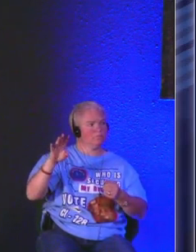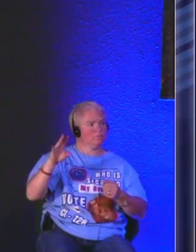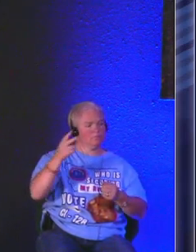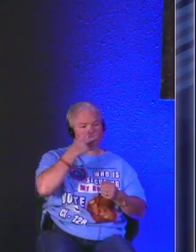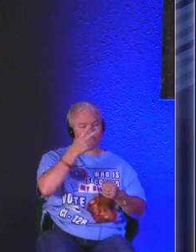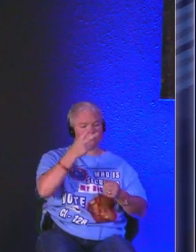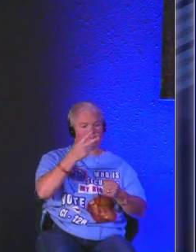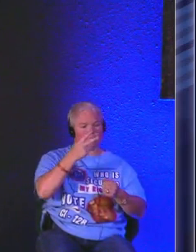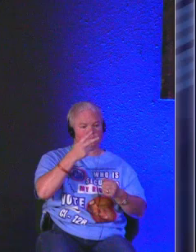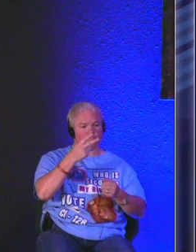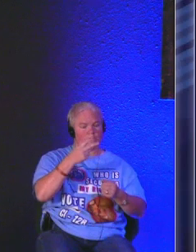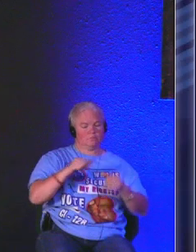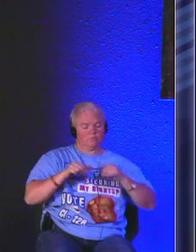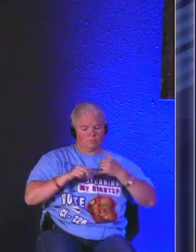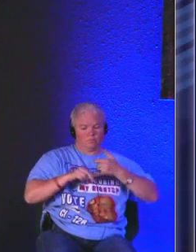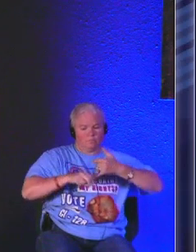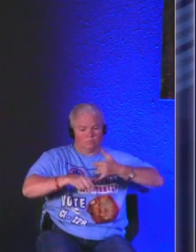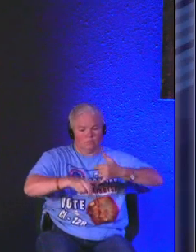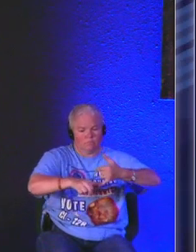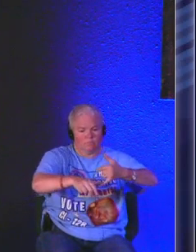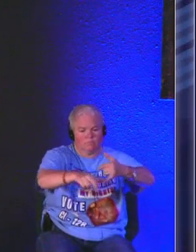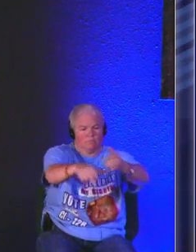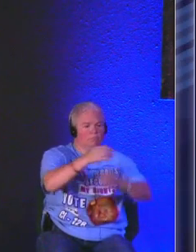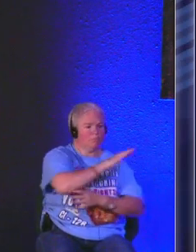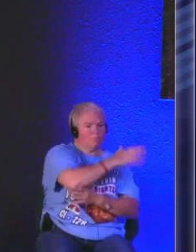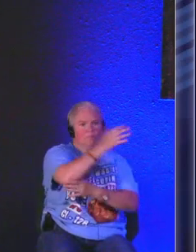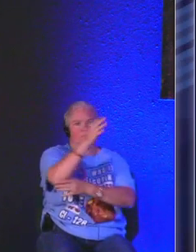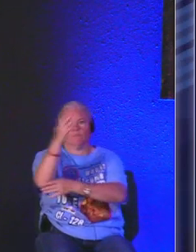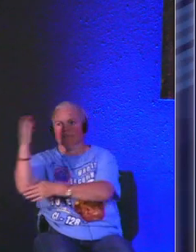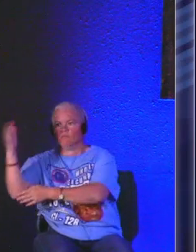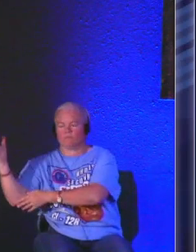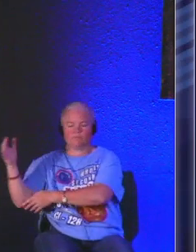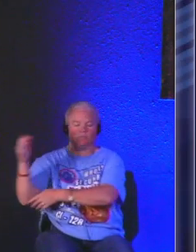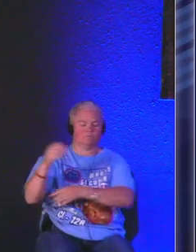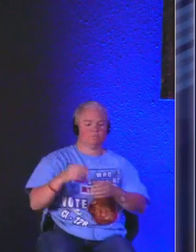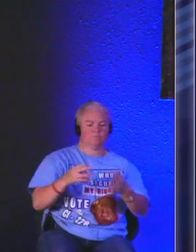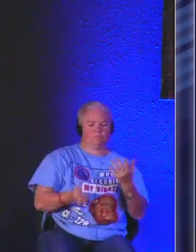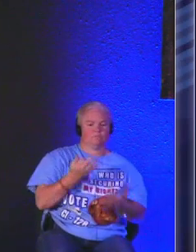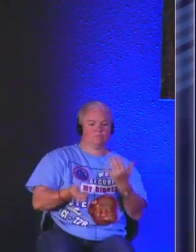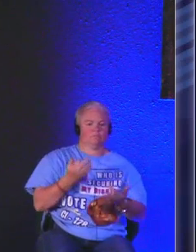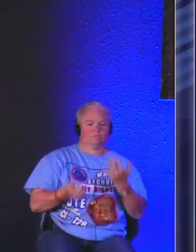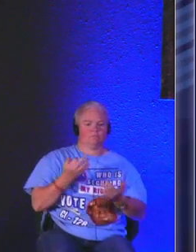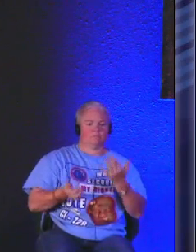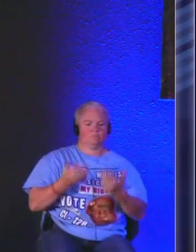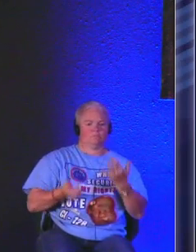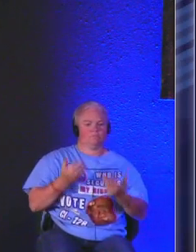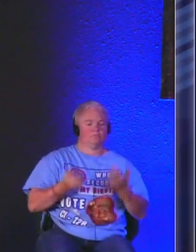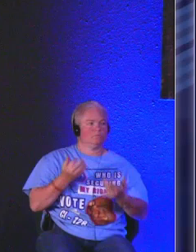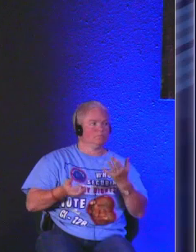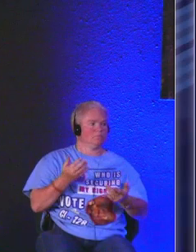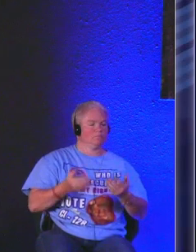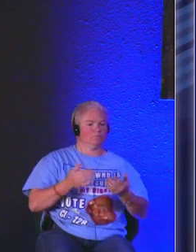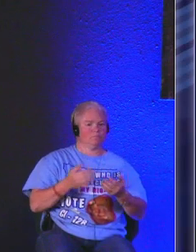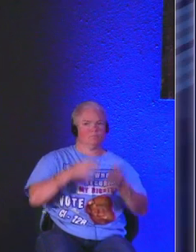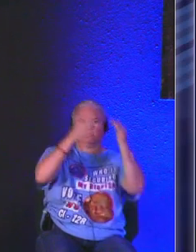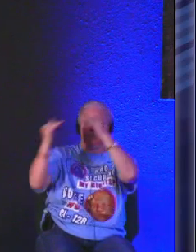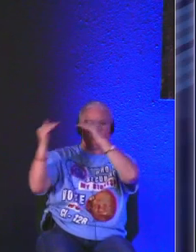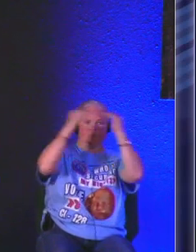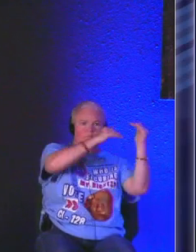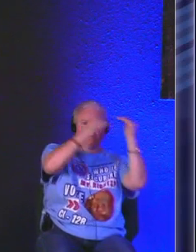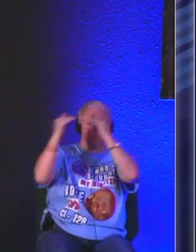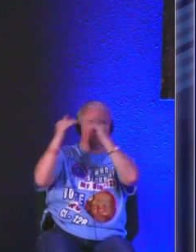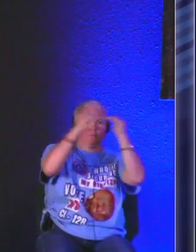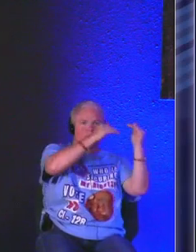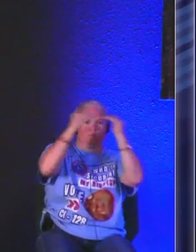well we've seen hurricanes and forest fires and all of those things and we've seen civil unrest and we've got wars going